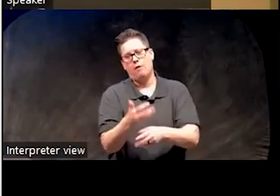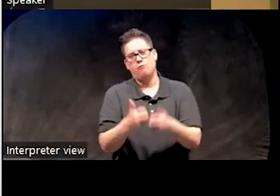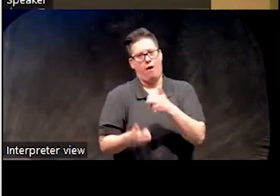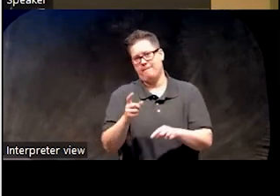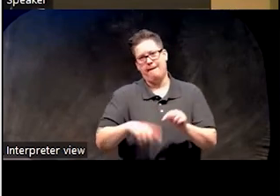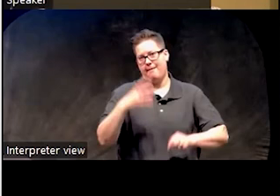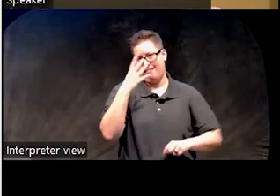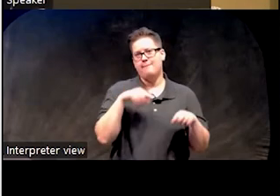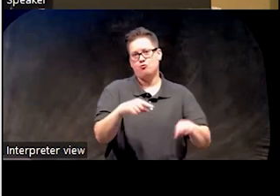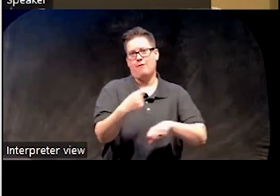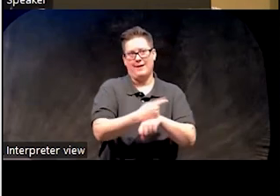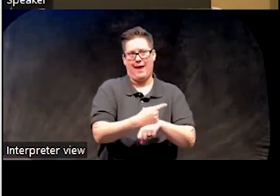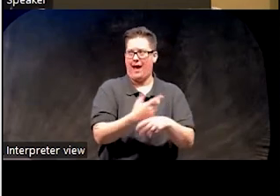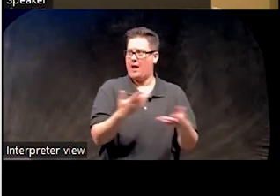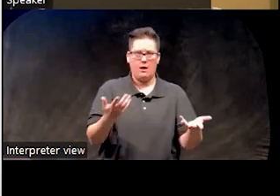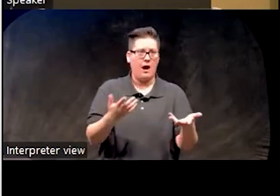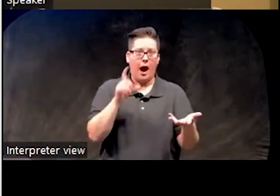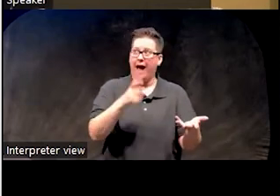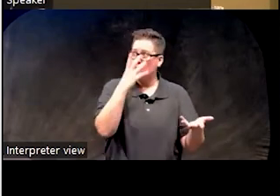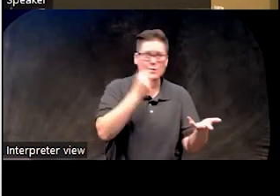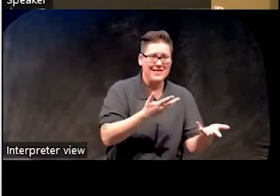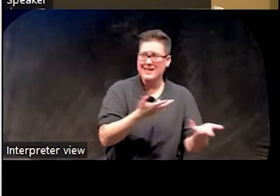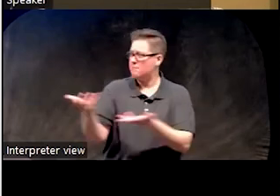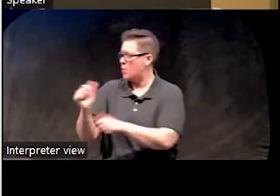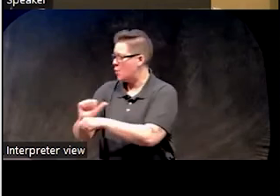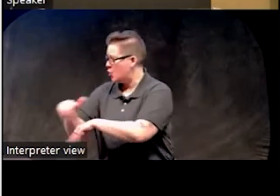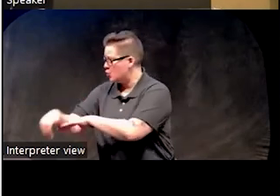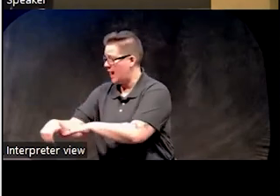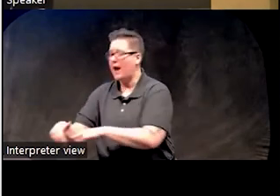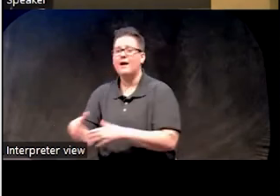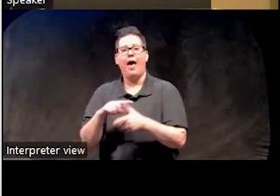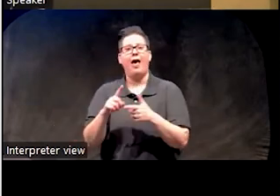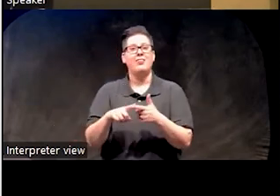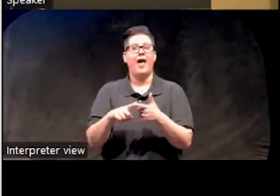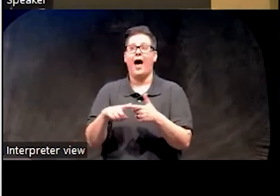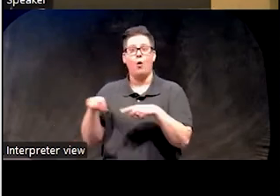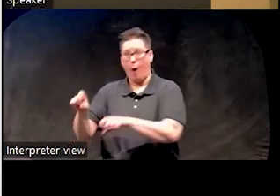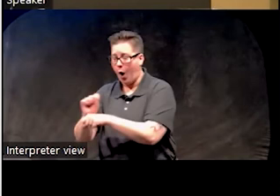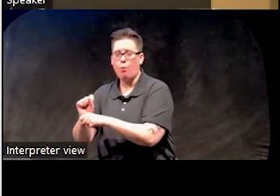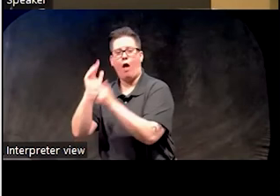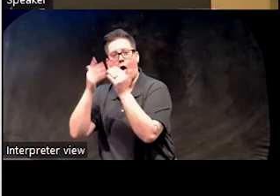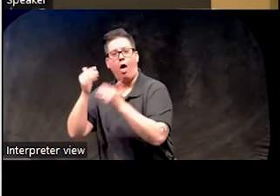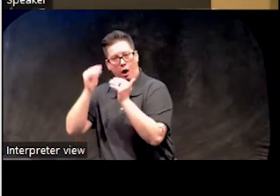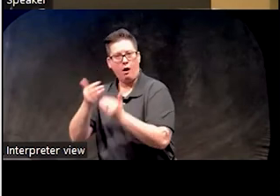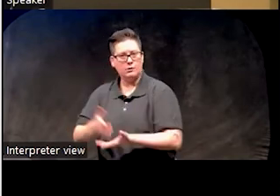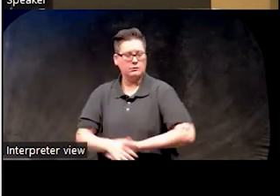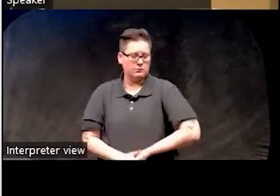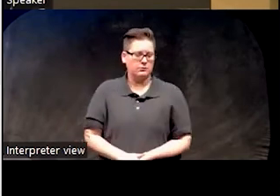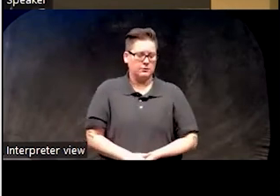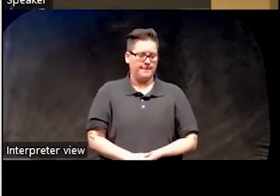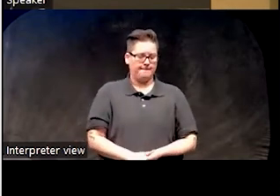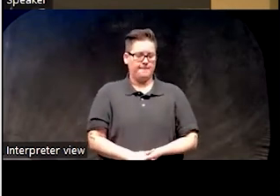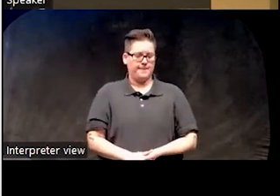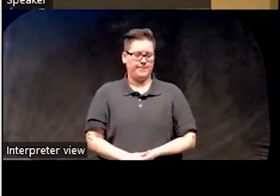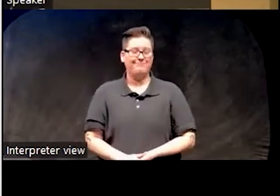Um, during the day when they're trying to sleep and sometimes even have excessive sleepiness during their work shift. So,